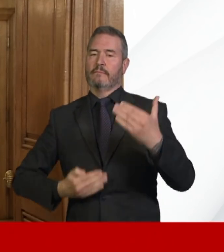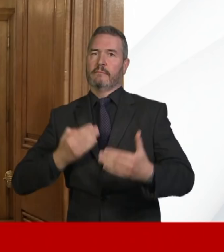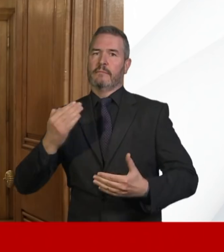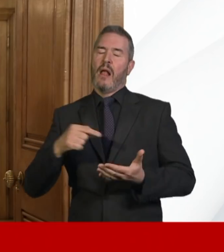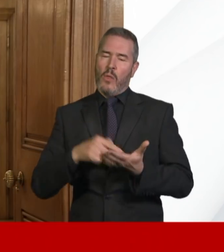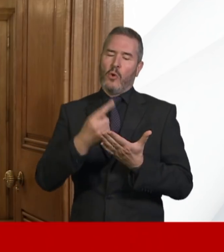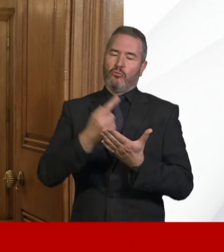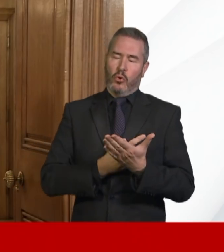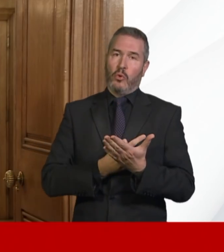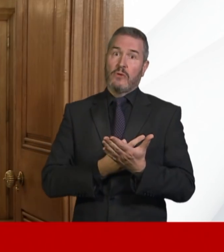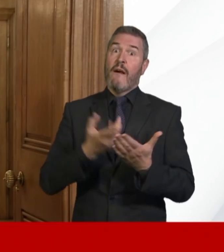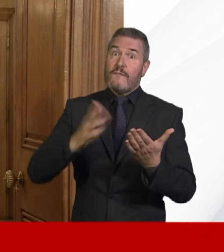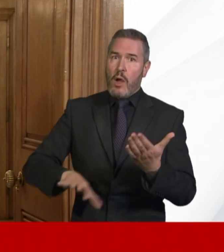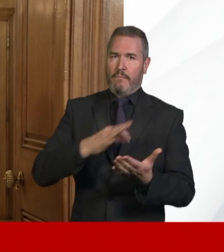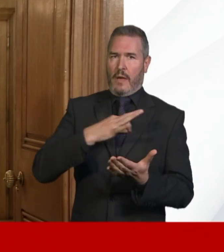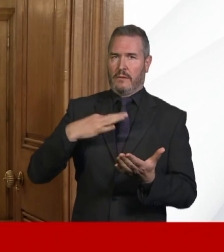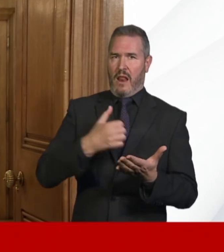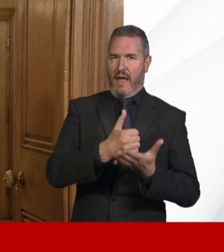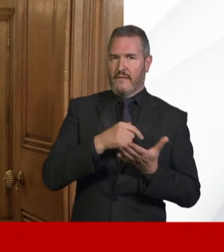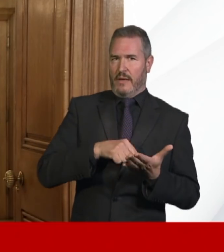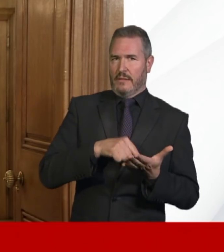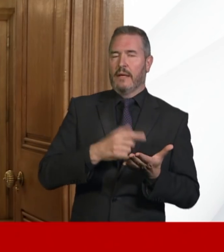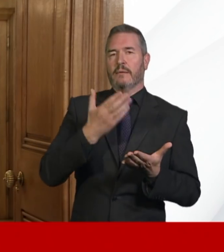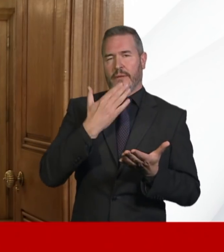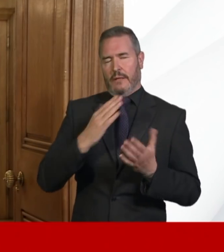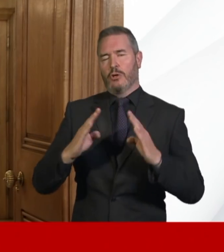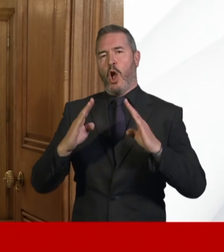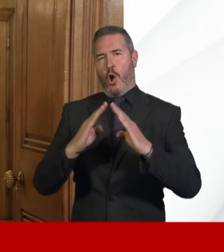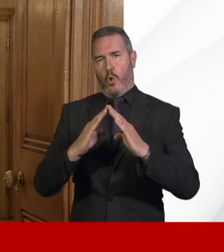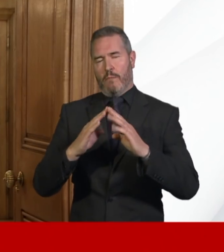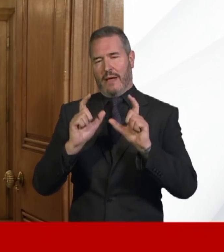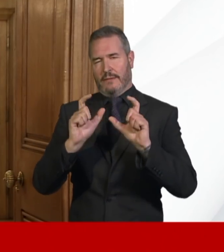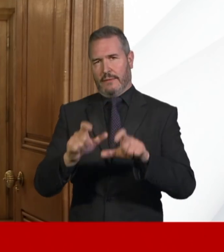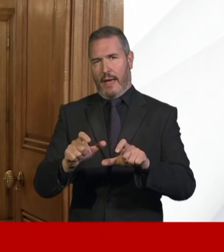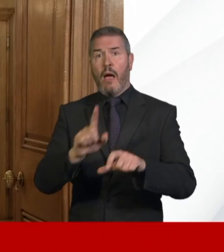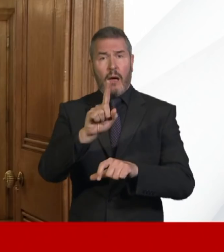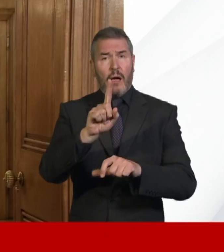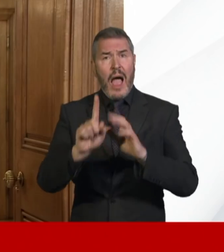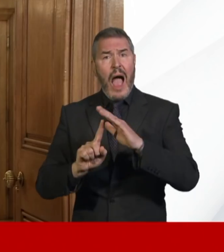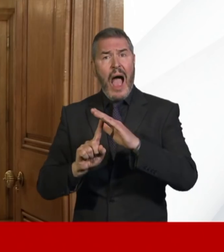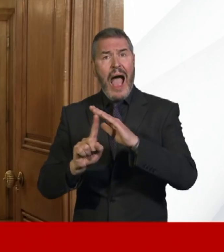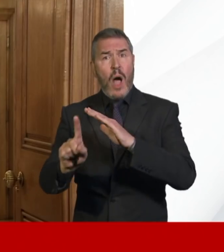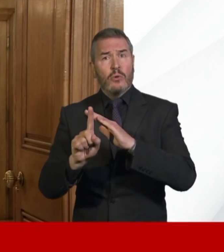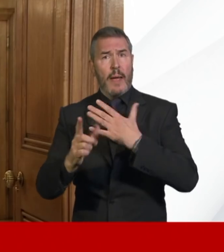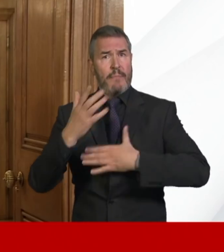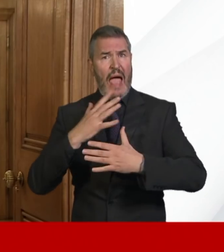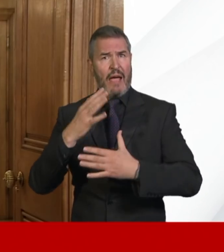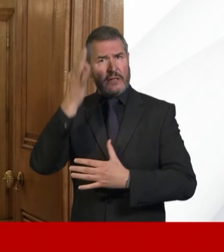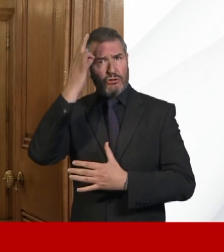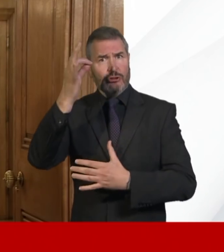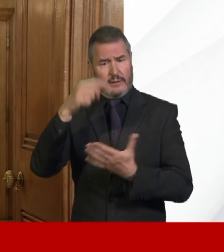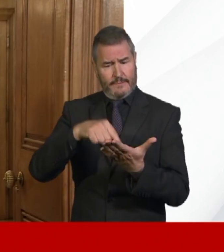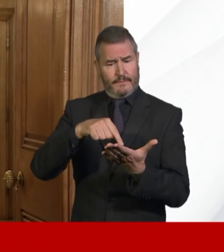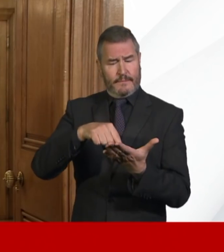strong medical advice that we've all received to stay at home. And where you do go out, do it in the manner that we've